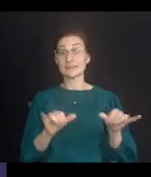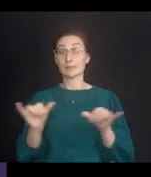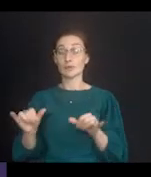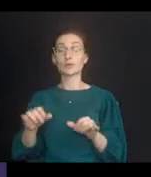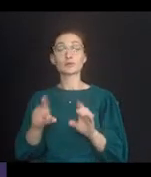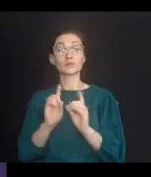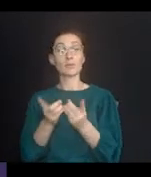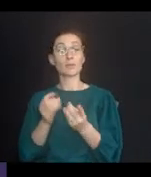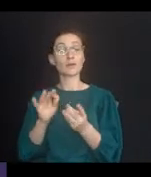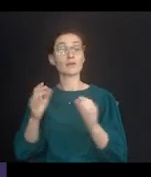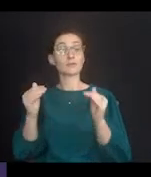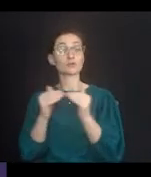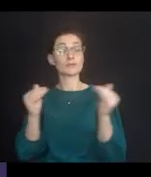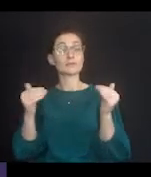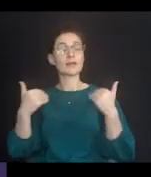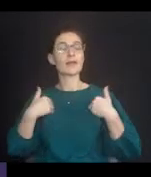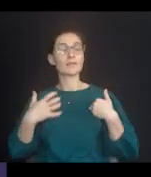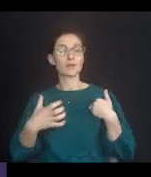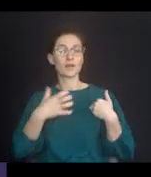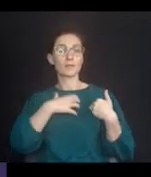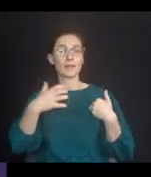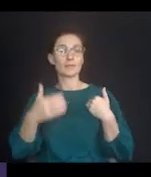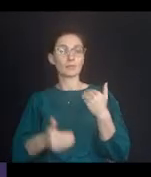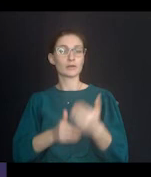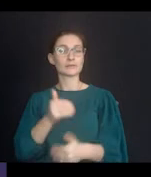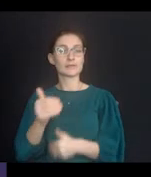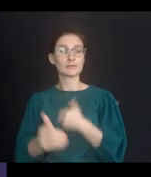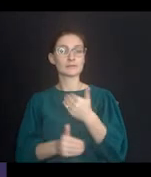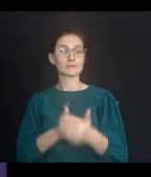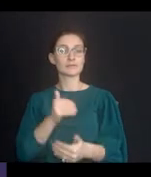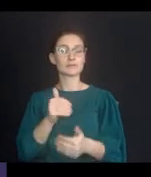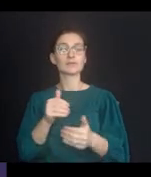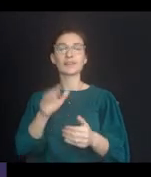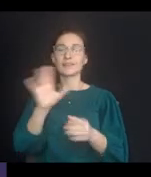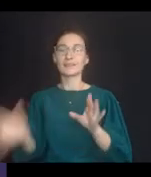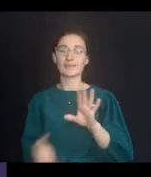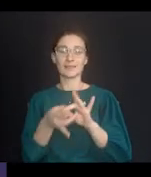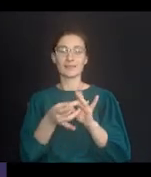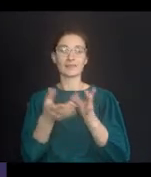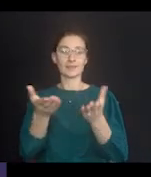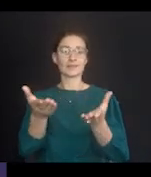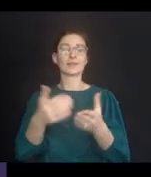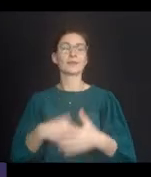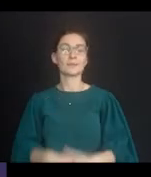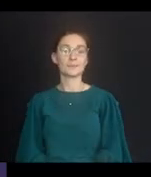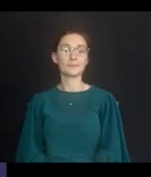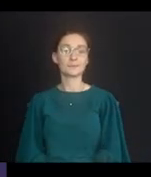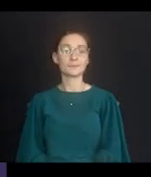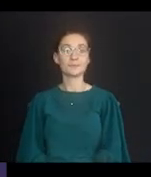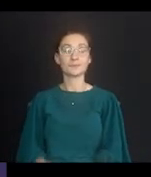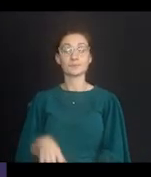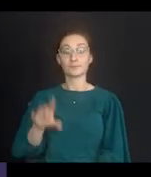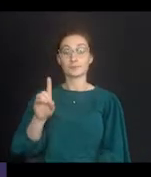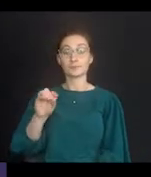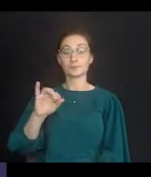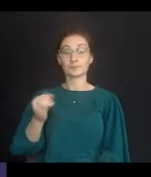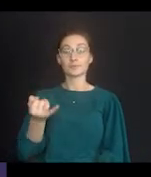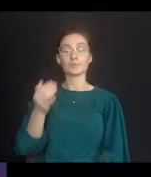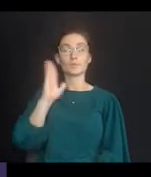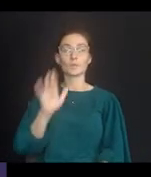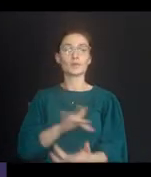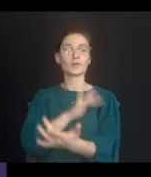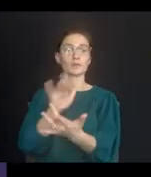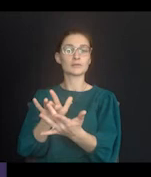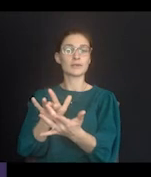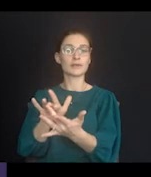Similarly, the Department of Justice has a complaint process that I've attached a link to, and DOJ would be